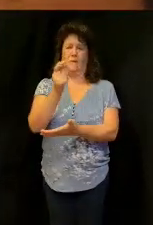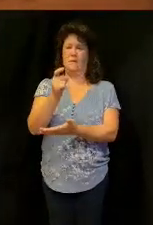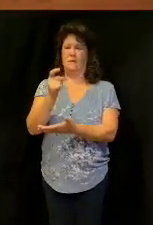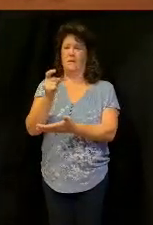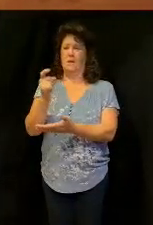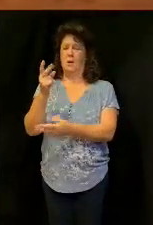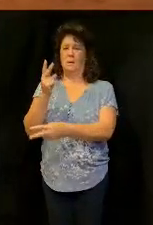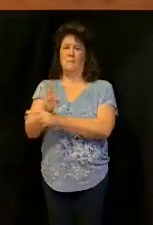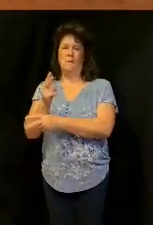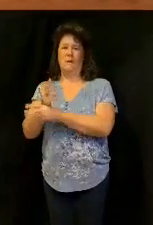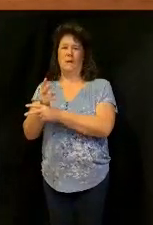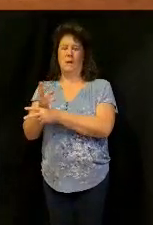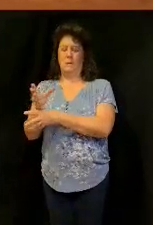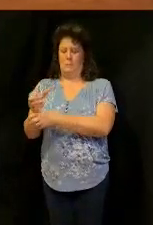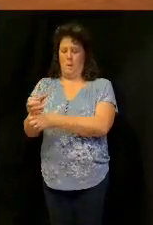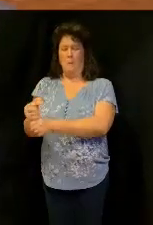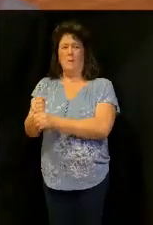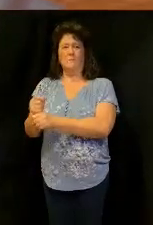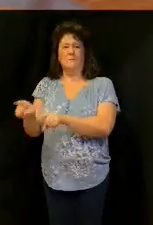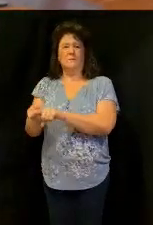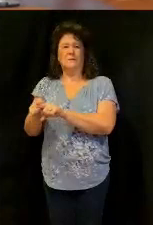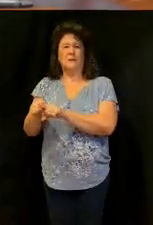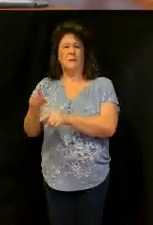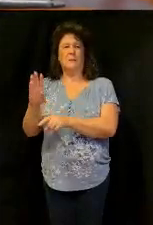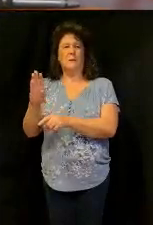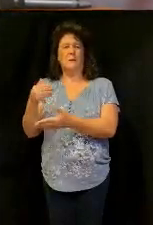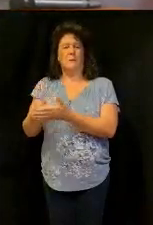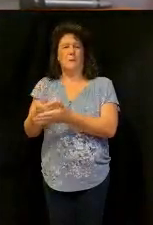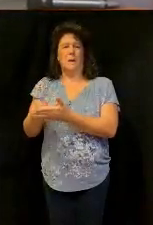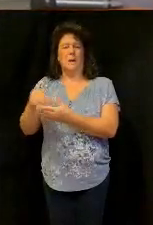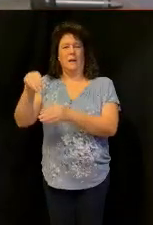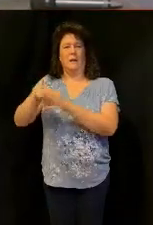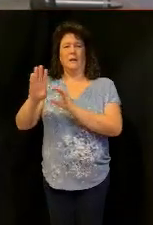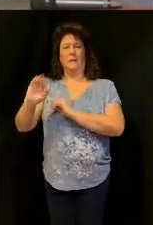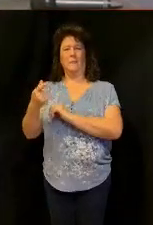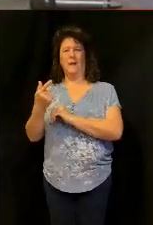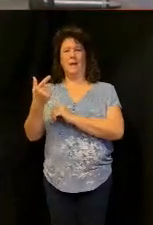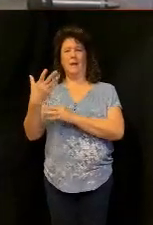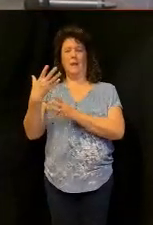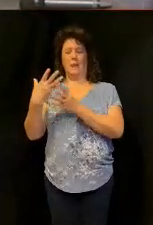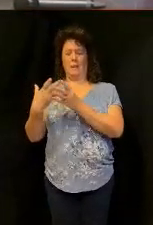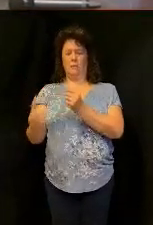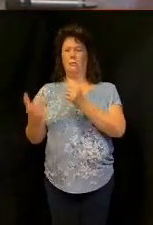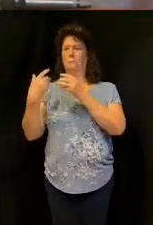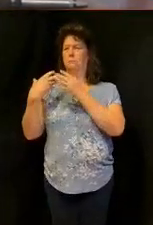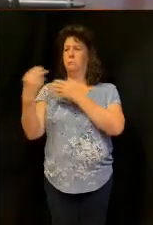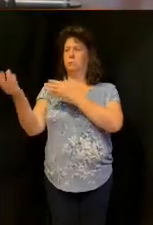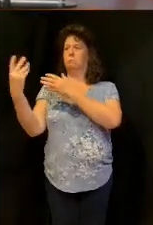wages, but it's like putting money in a bag, and it's going out the other side, has anybody ever felt like getting their finances before?